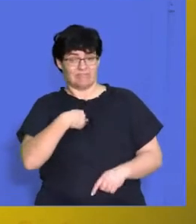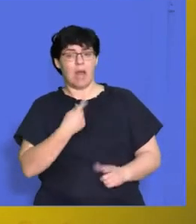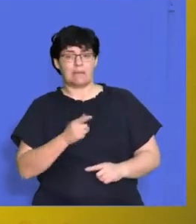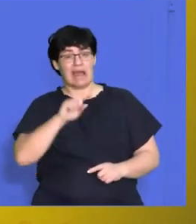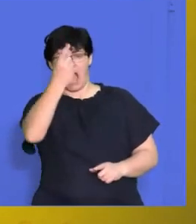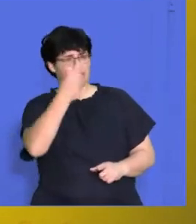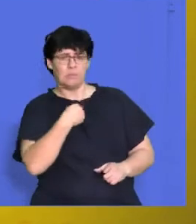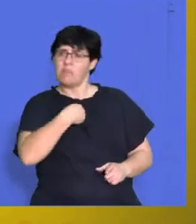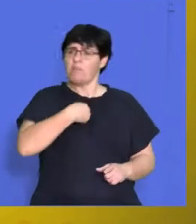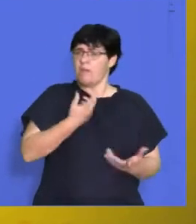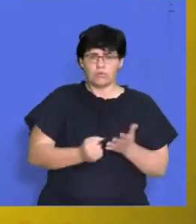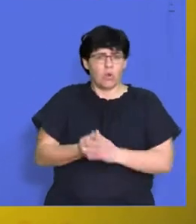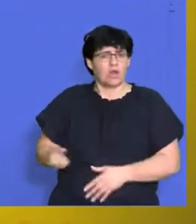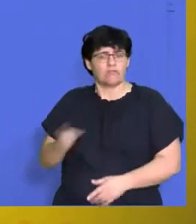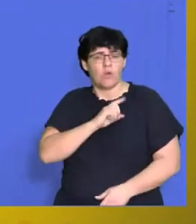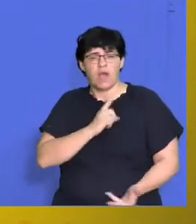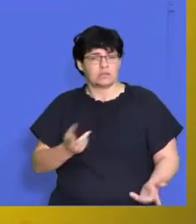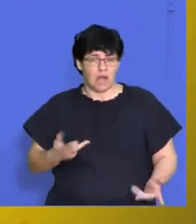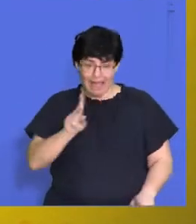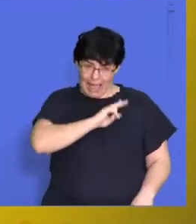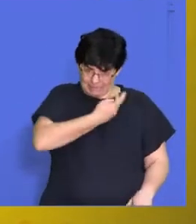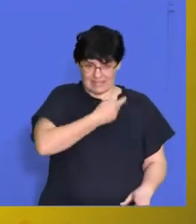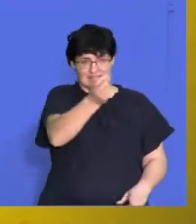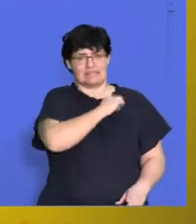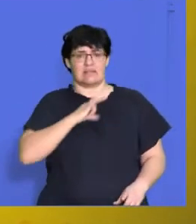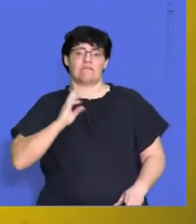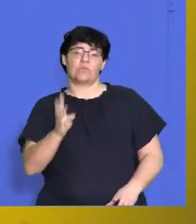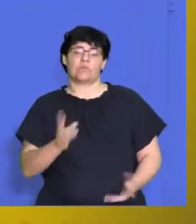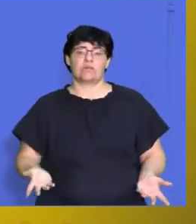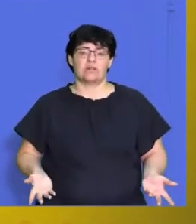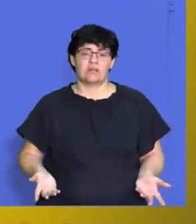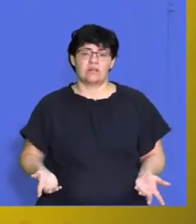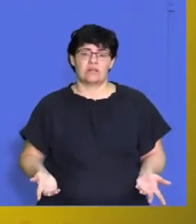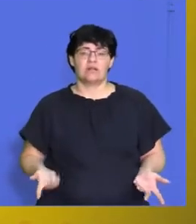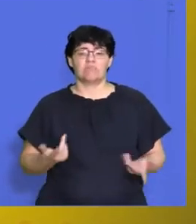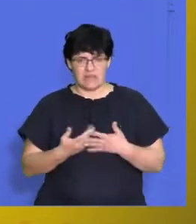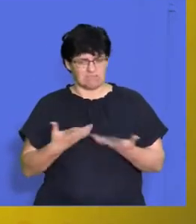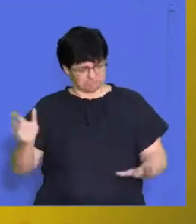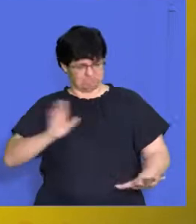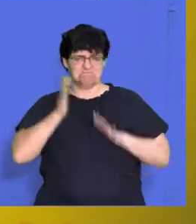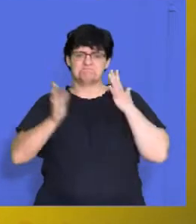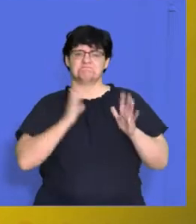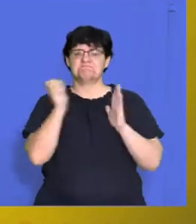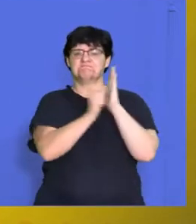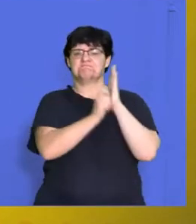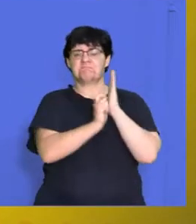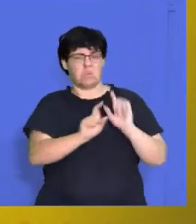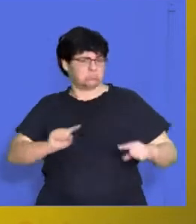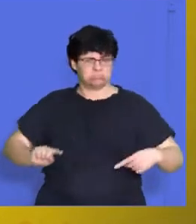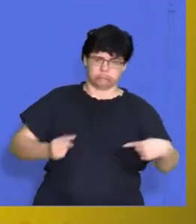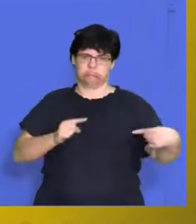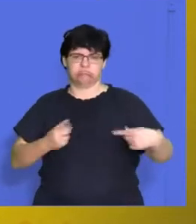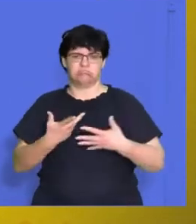get very upset by that and they are going to launch a grievance or there could be conflict in the